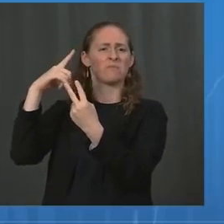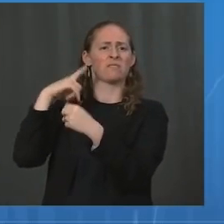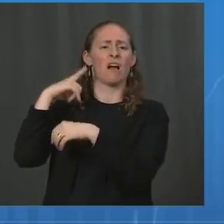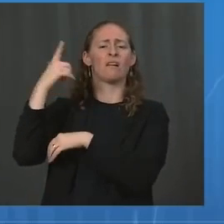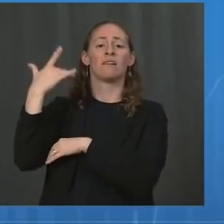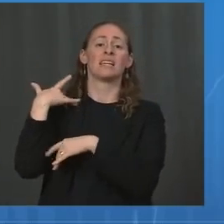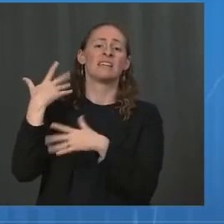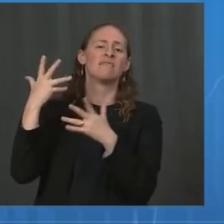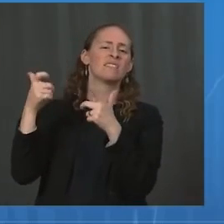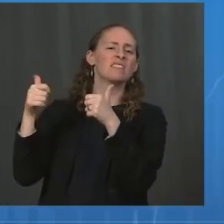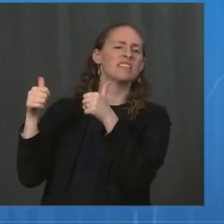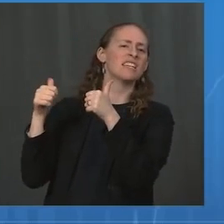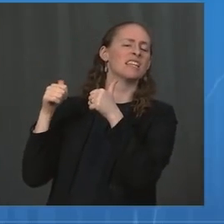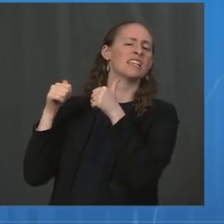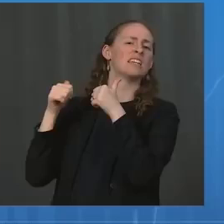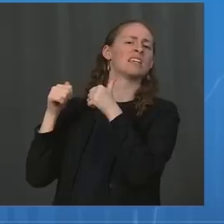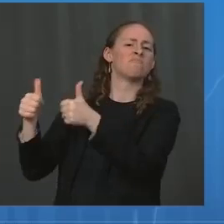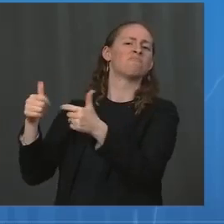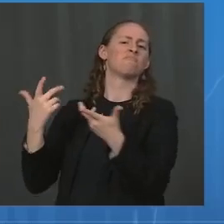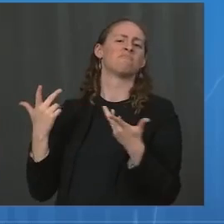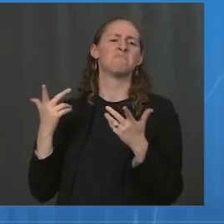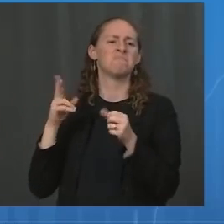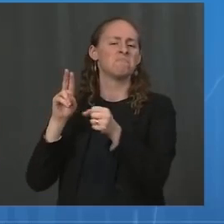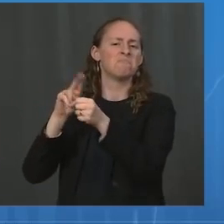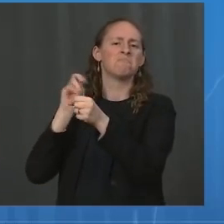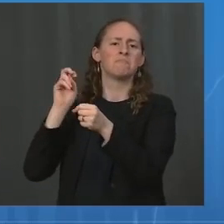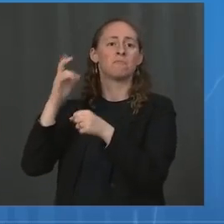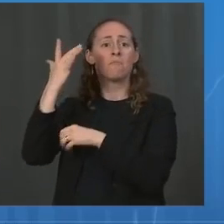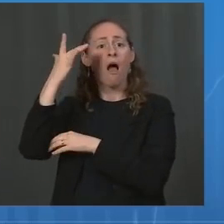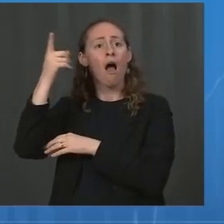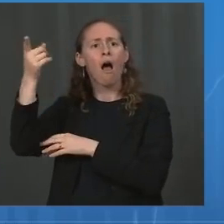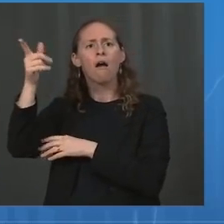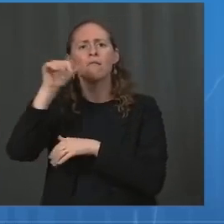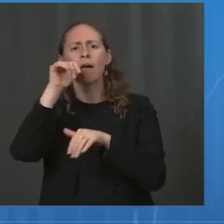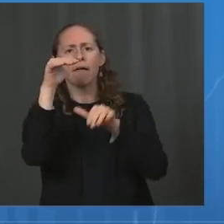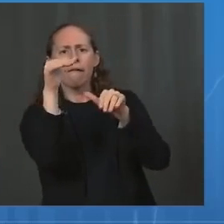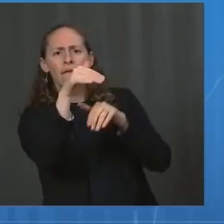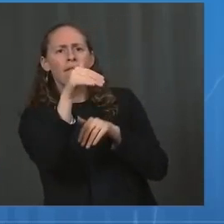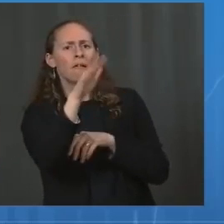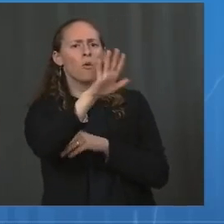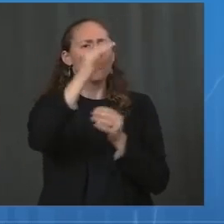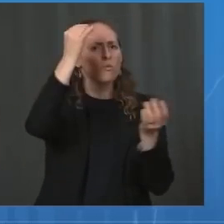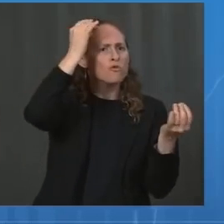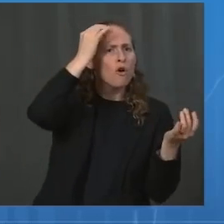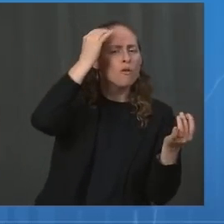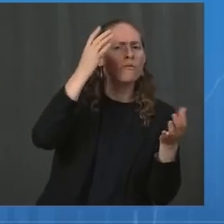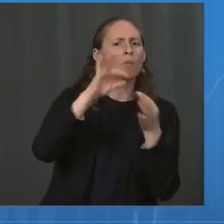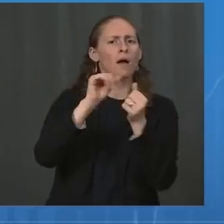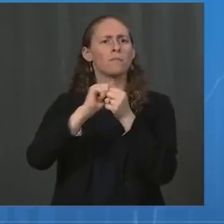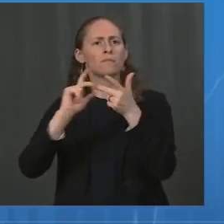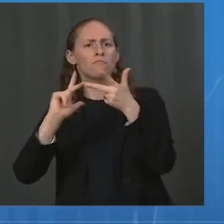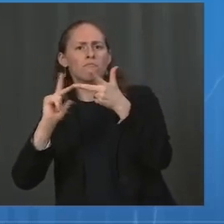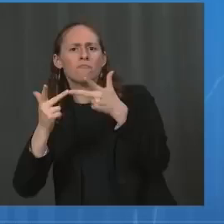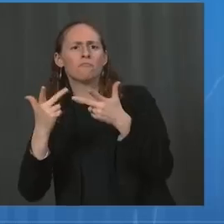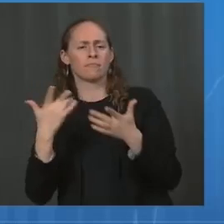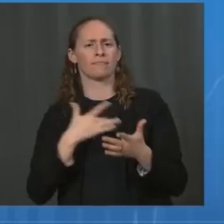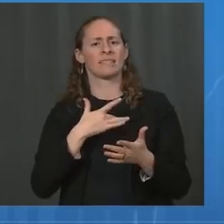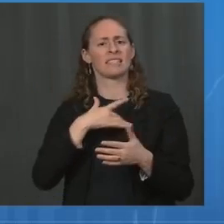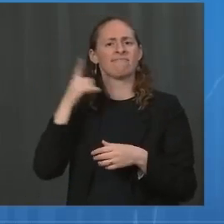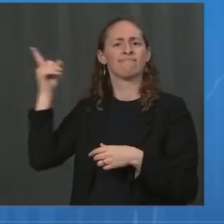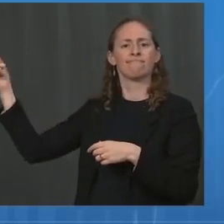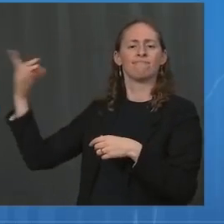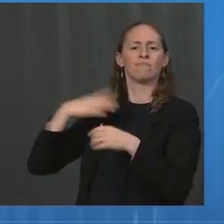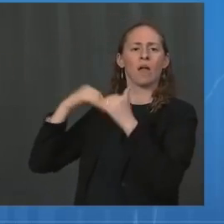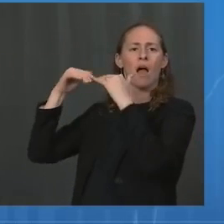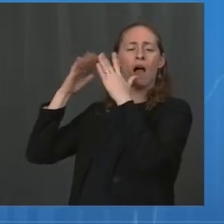that CDC in some ways is front-running them and in some ways the White House is front-running after the booster discussion. I know you've addressed this before,